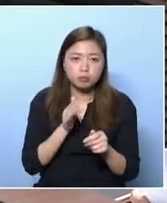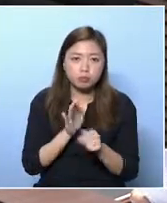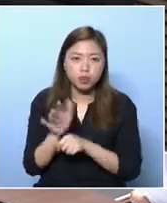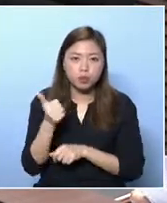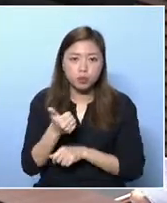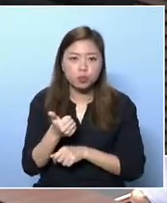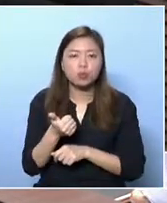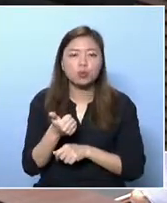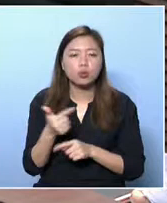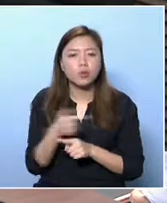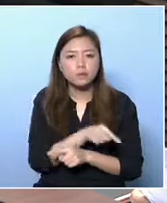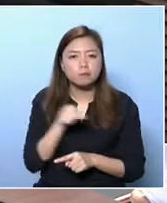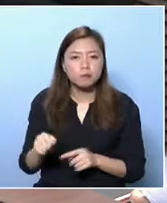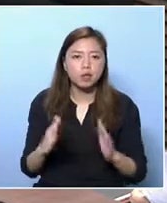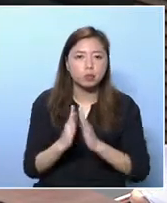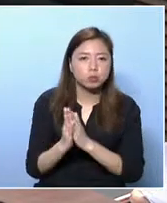how can this be done?